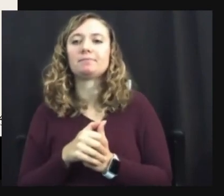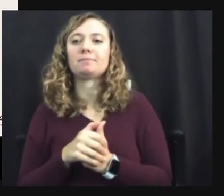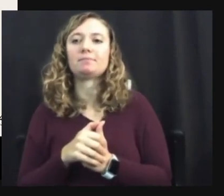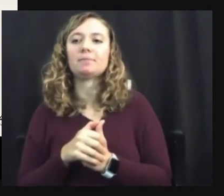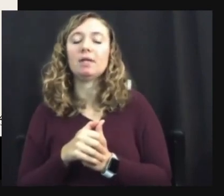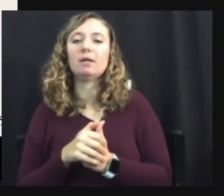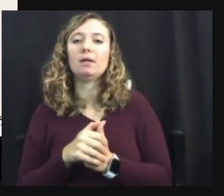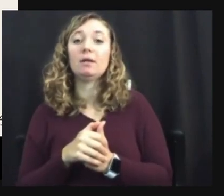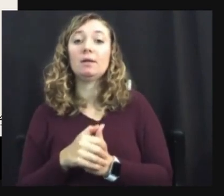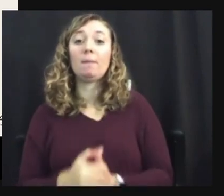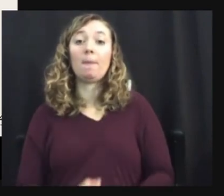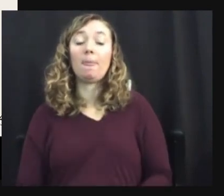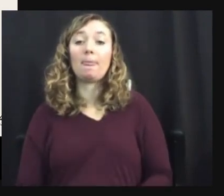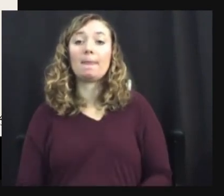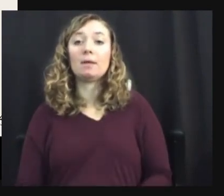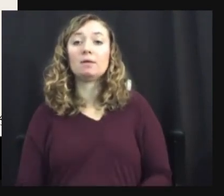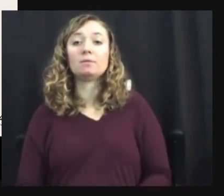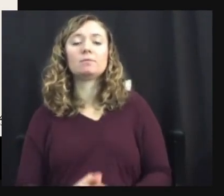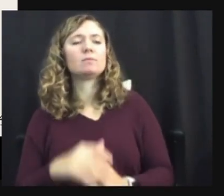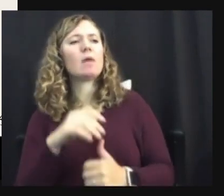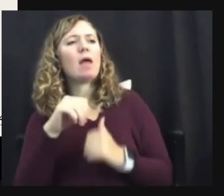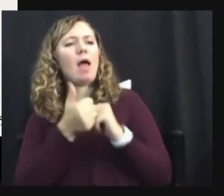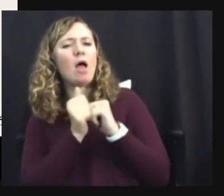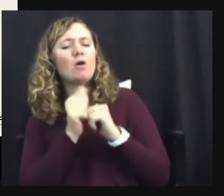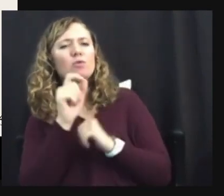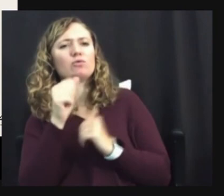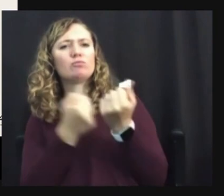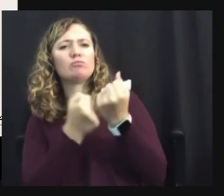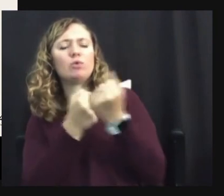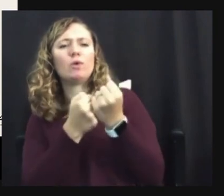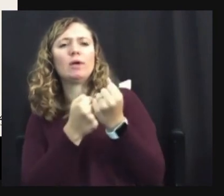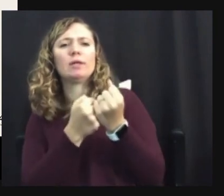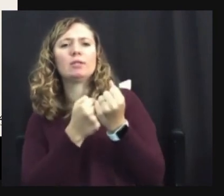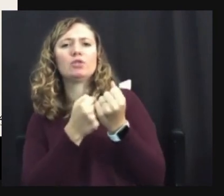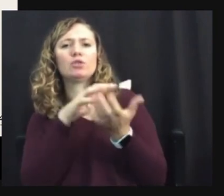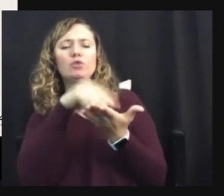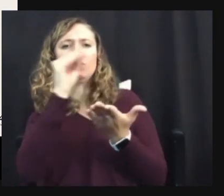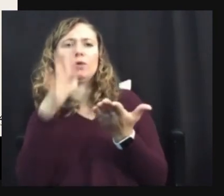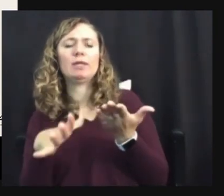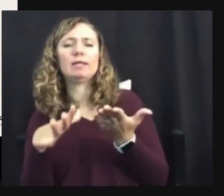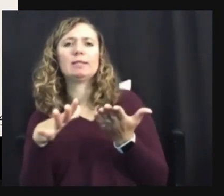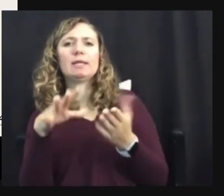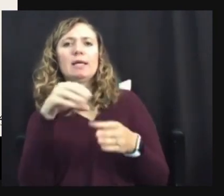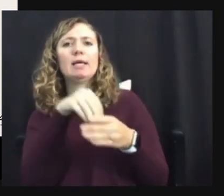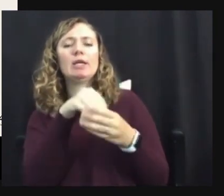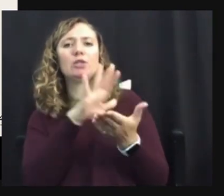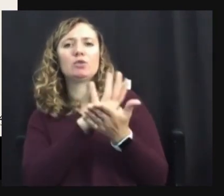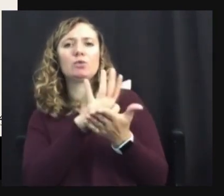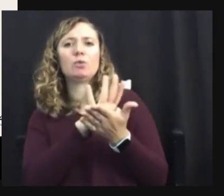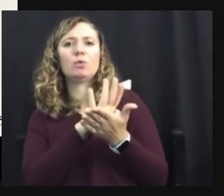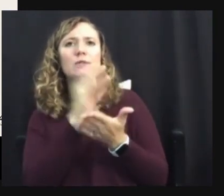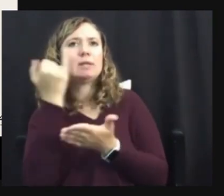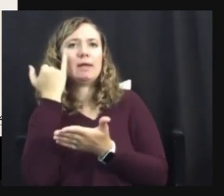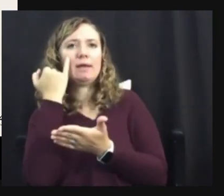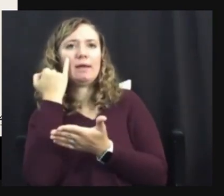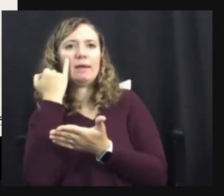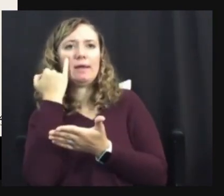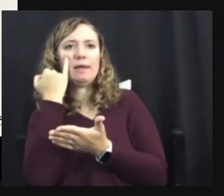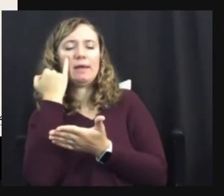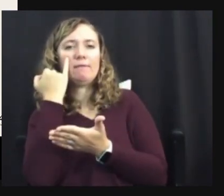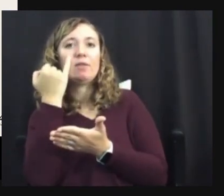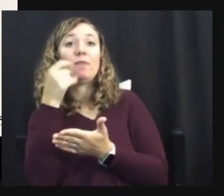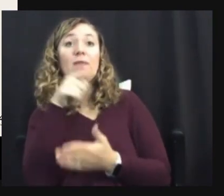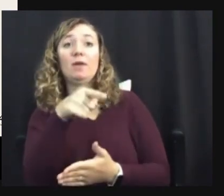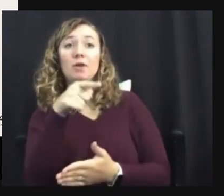how do we support students in schools who feel they are neurodivergent and want accommodations, but parents refuse to get them tested? Okay.